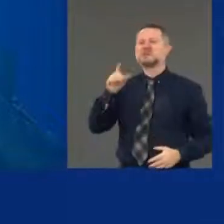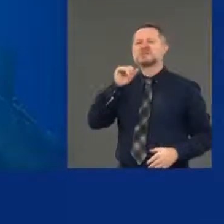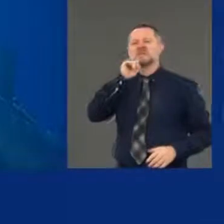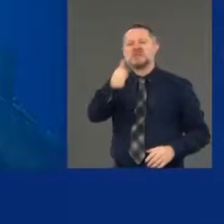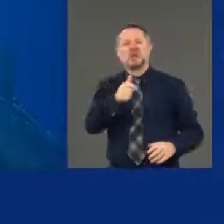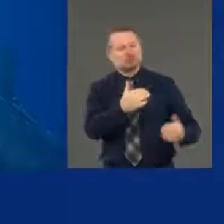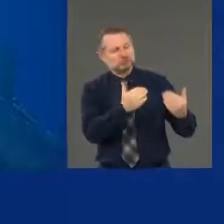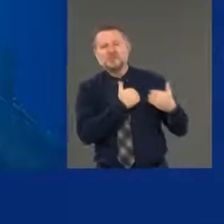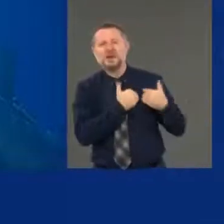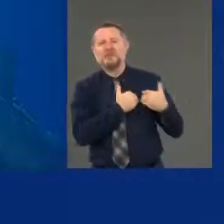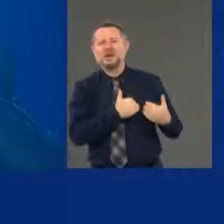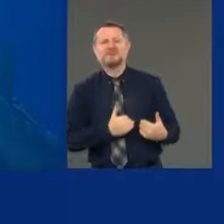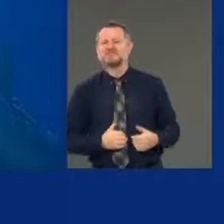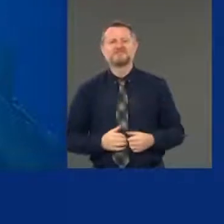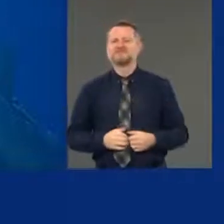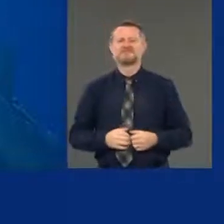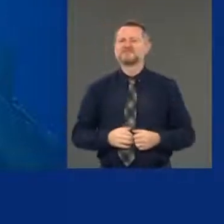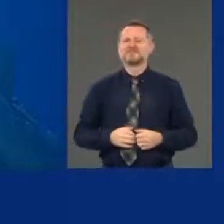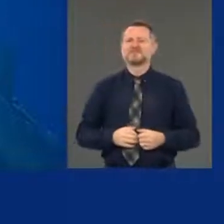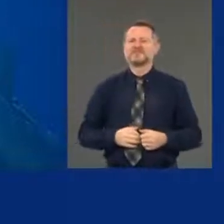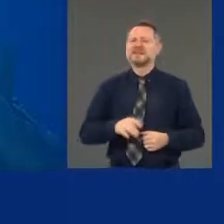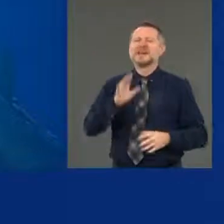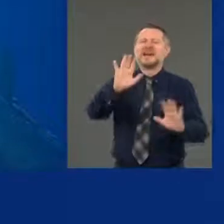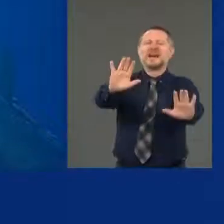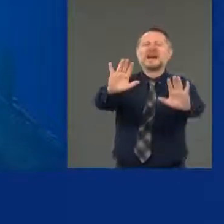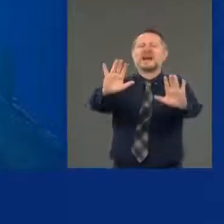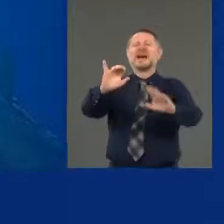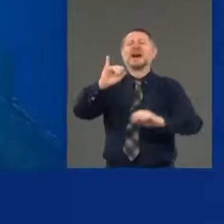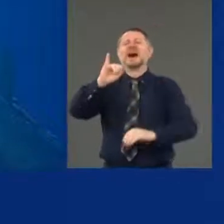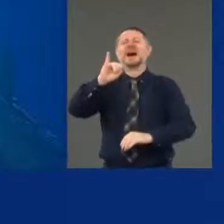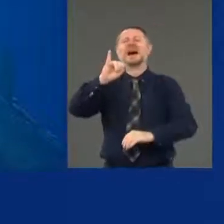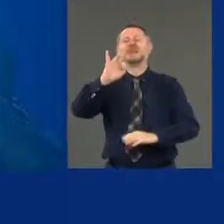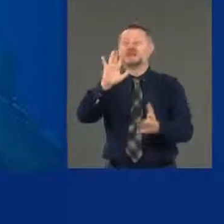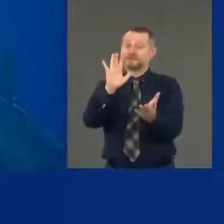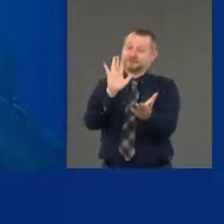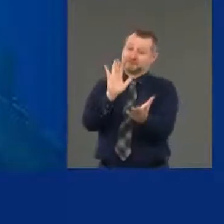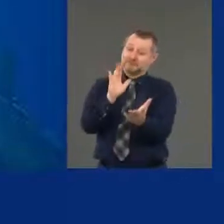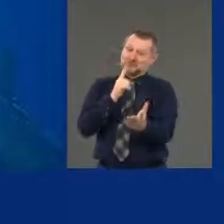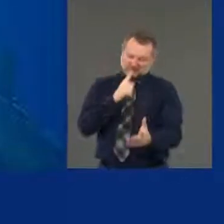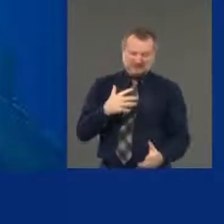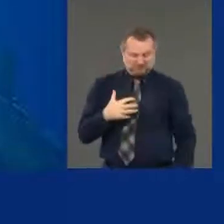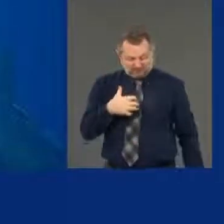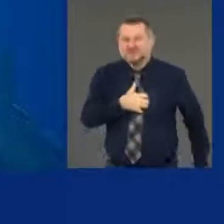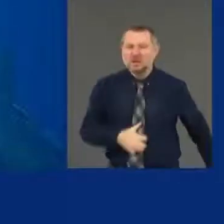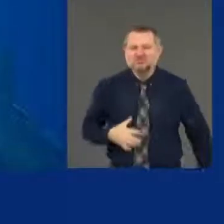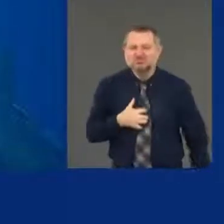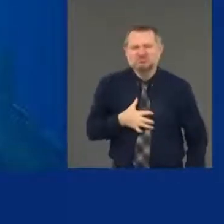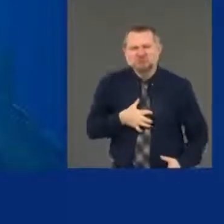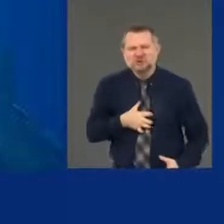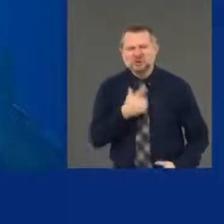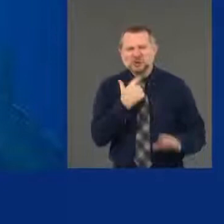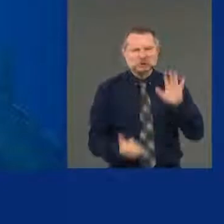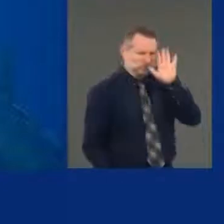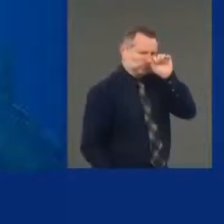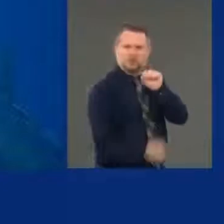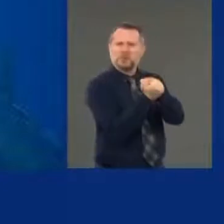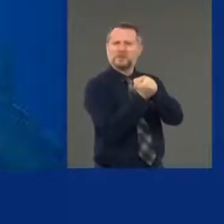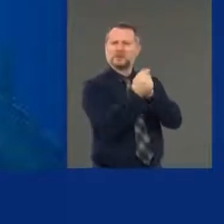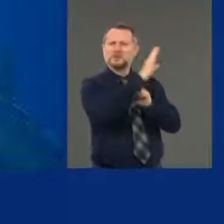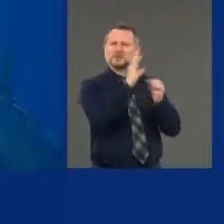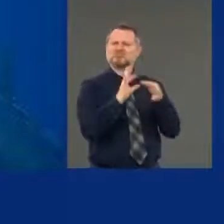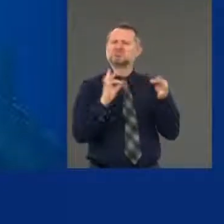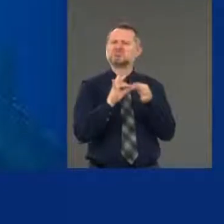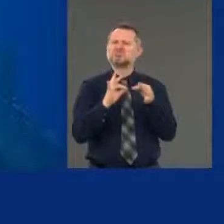I mean, if there was ever a reprehensible, dumb comment, and from the president of the United